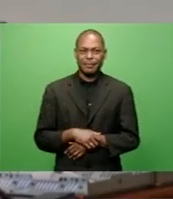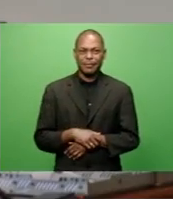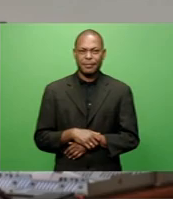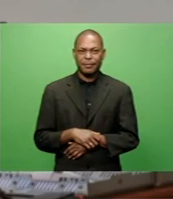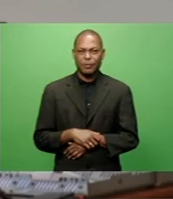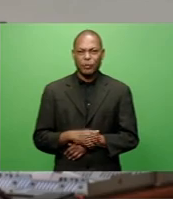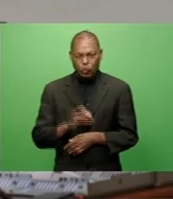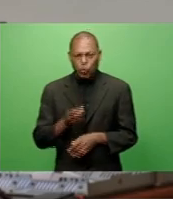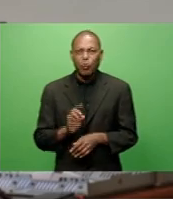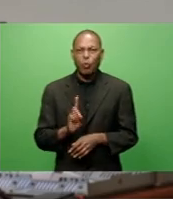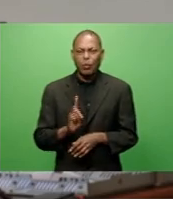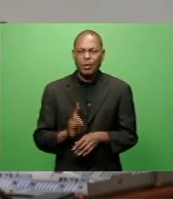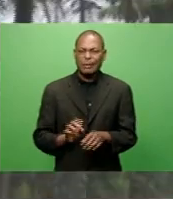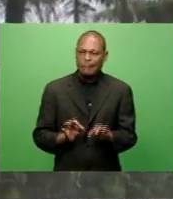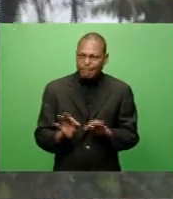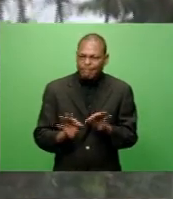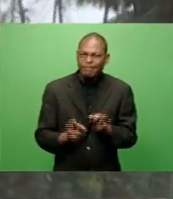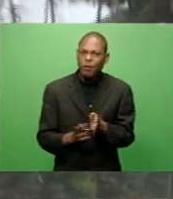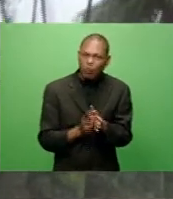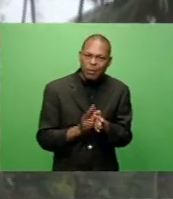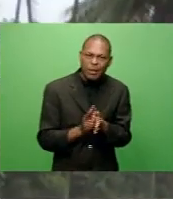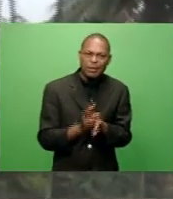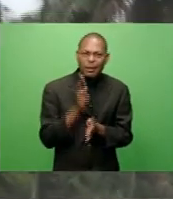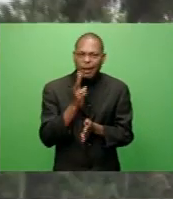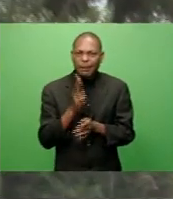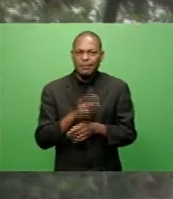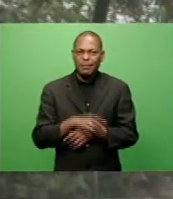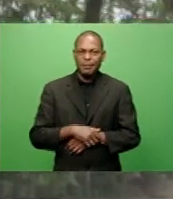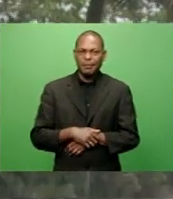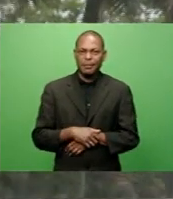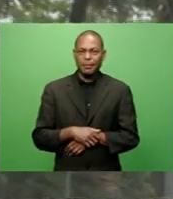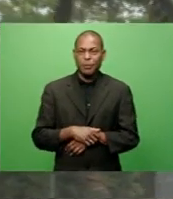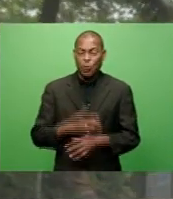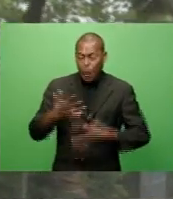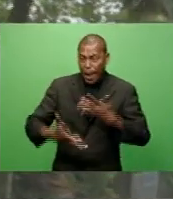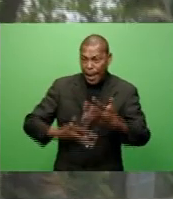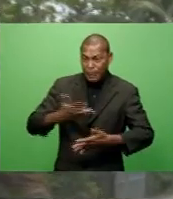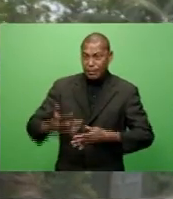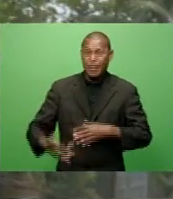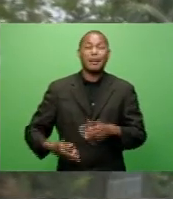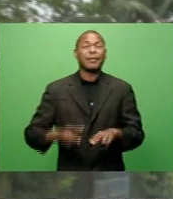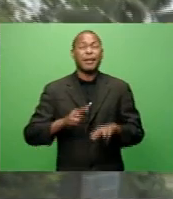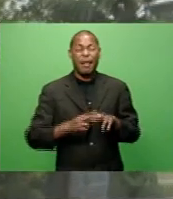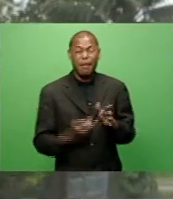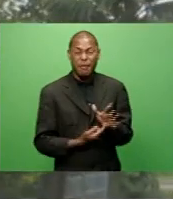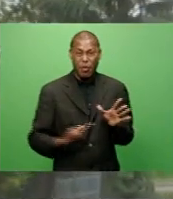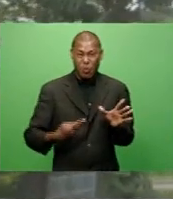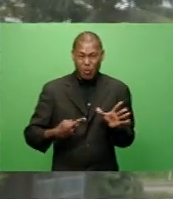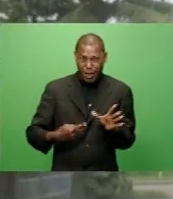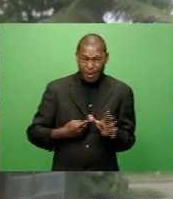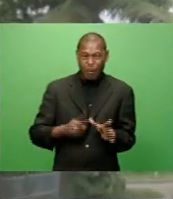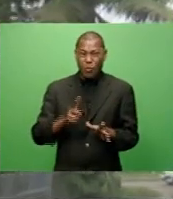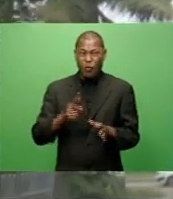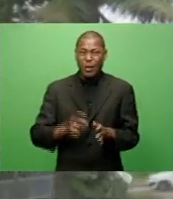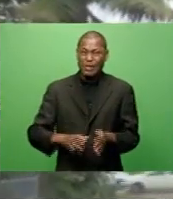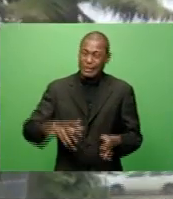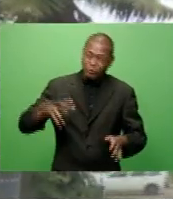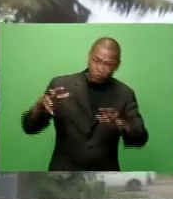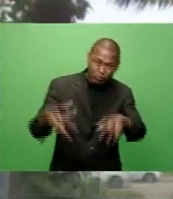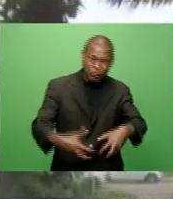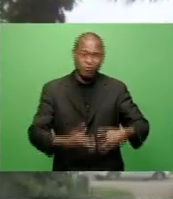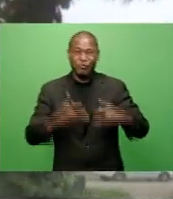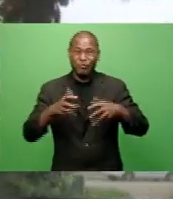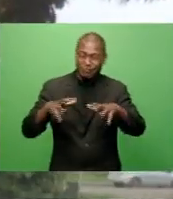some time trials once again. Prasad explains the FRA can't open the dug-up cross sections of the roads at peak